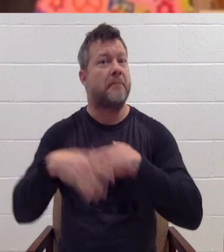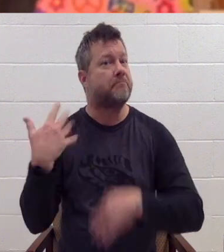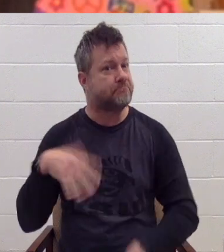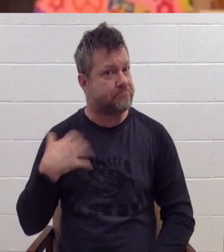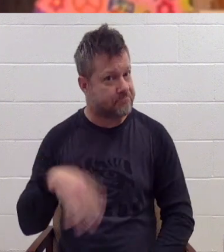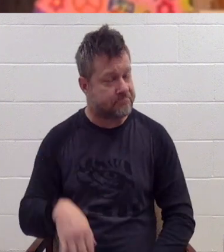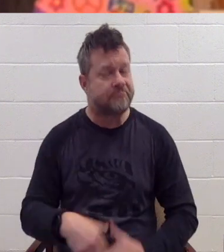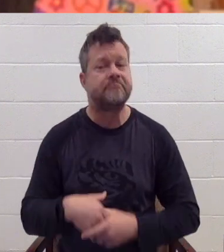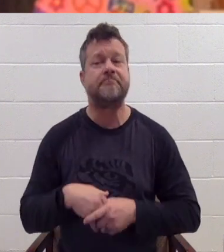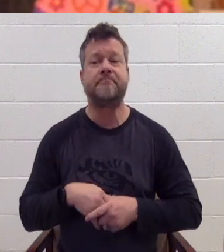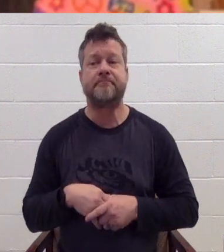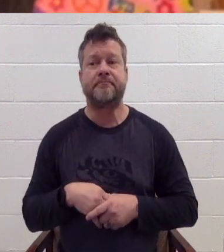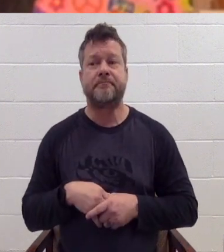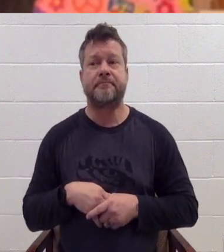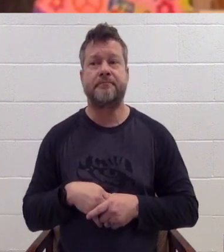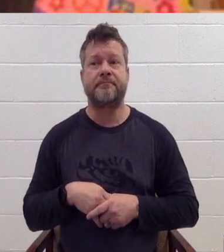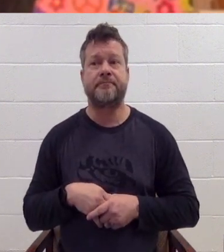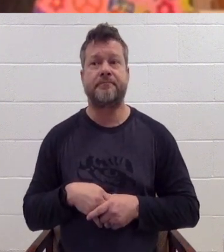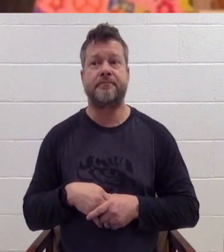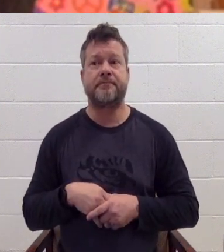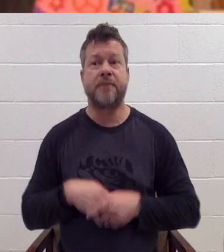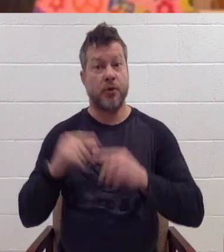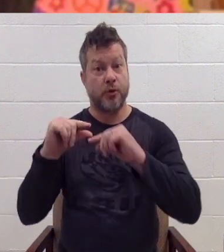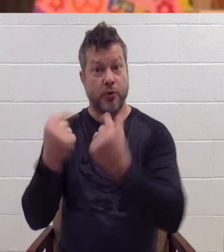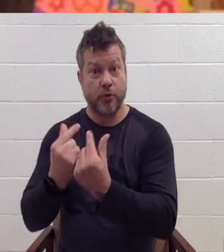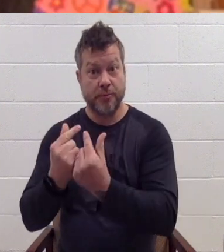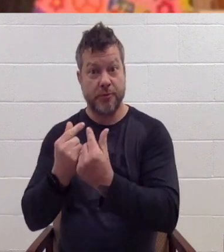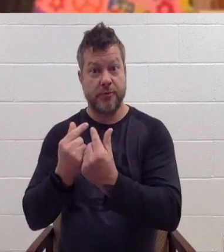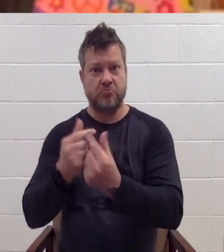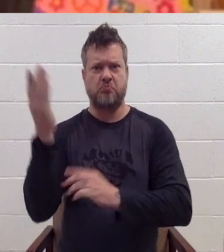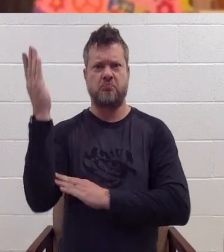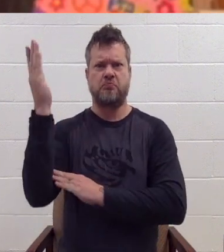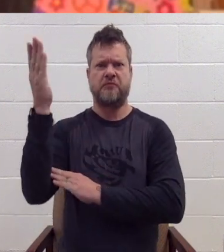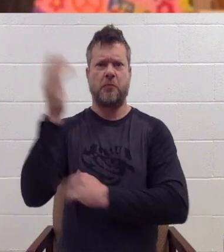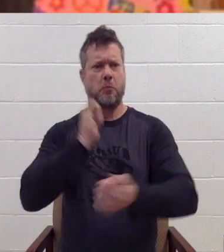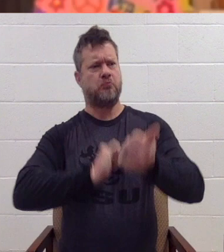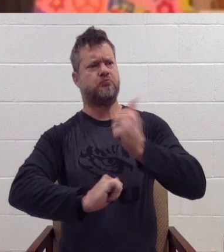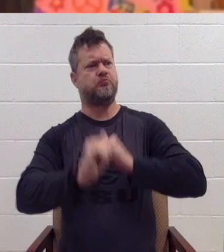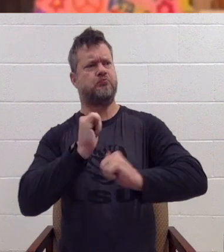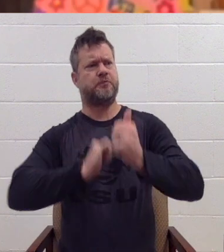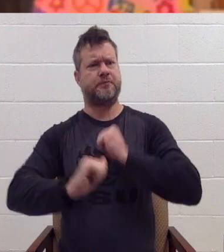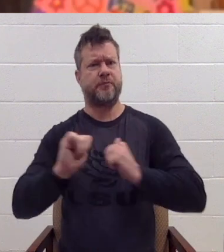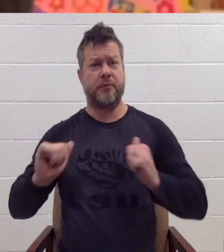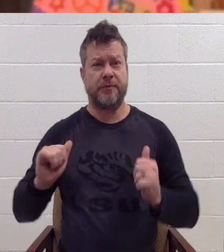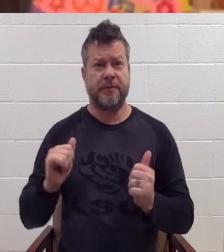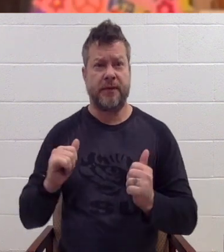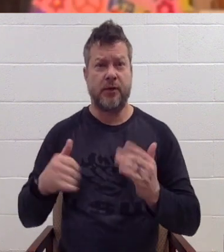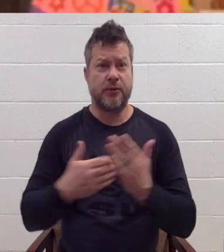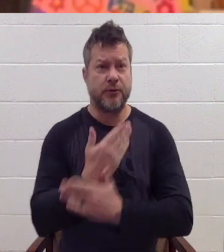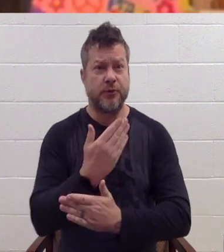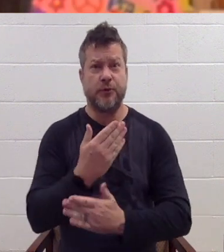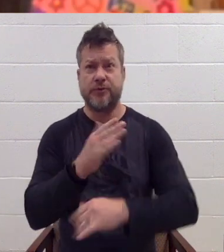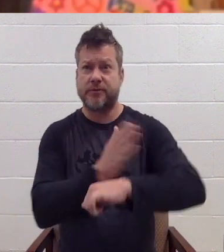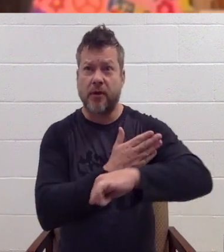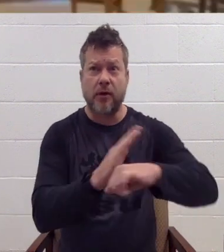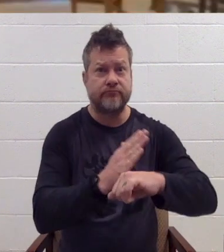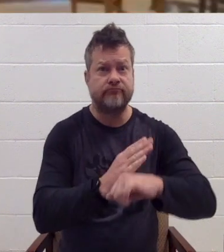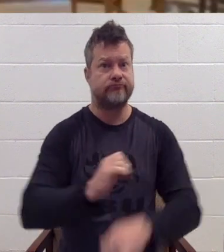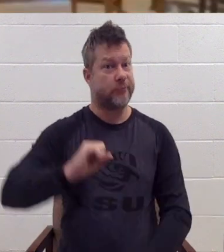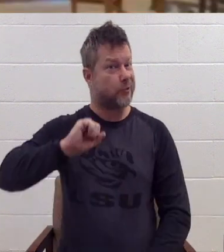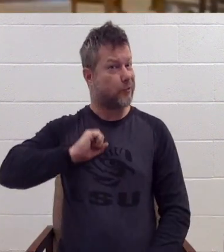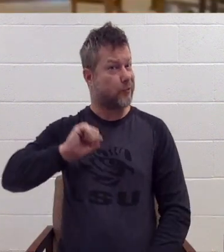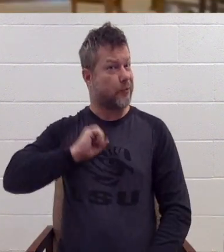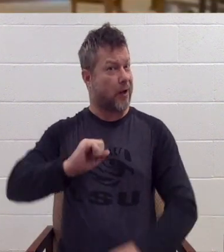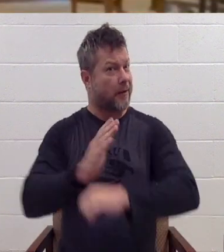The groups that performed were Mountaineer Melodies, the Rock